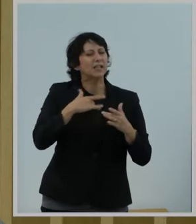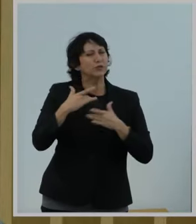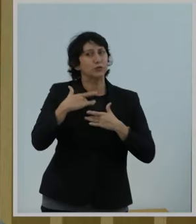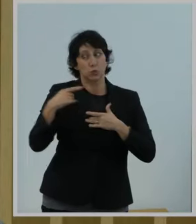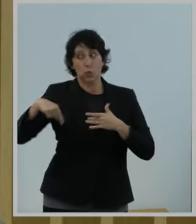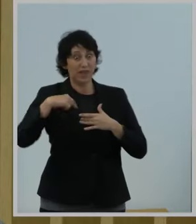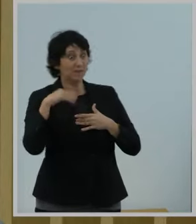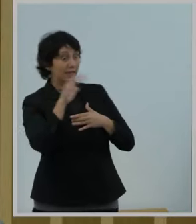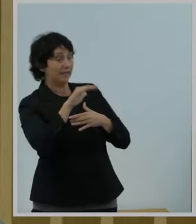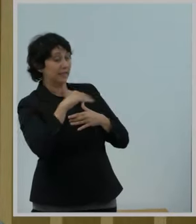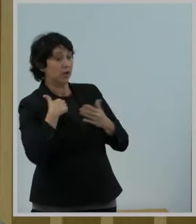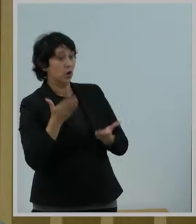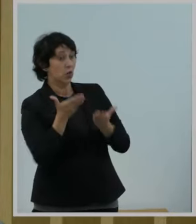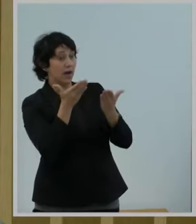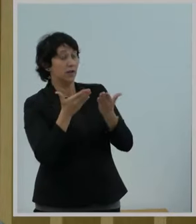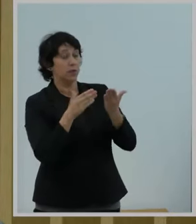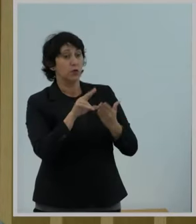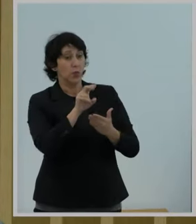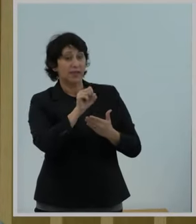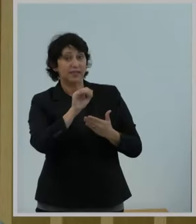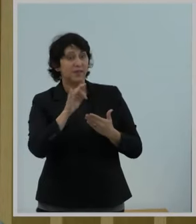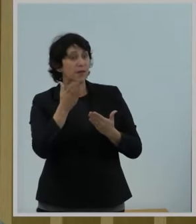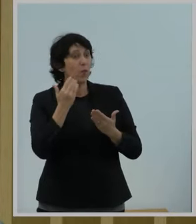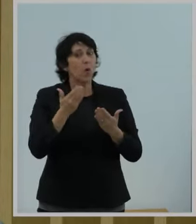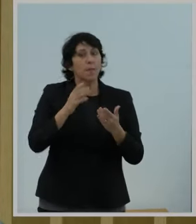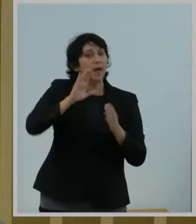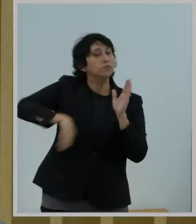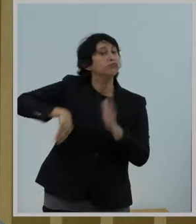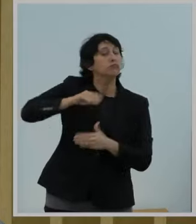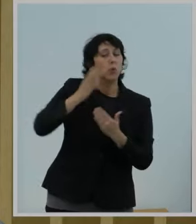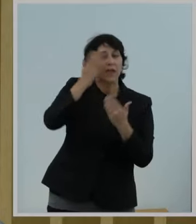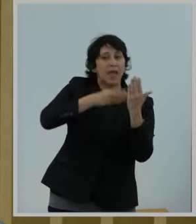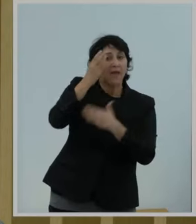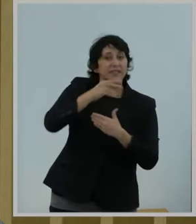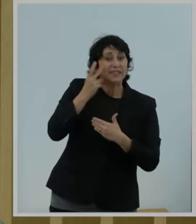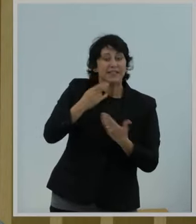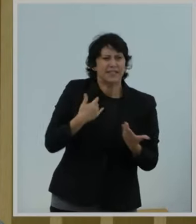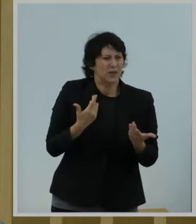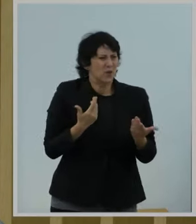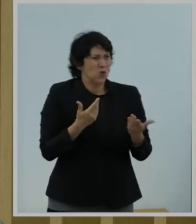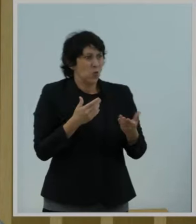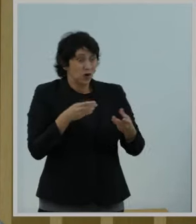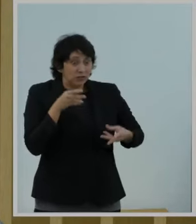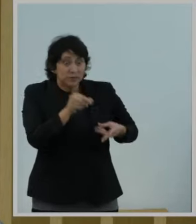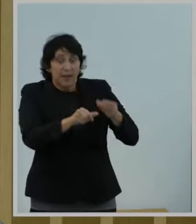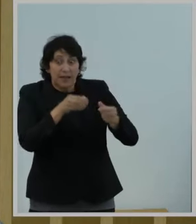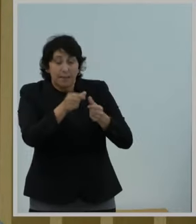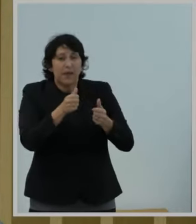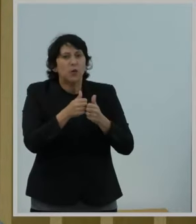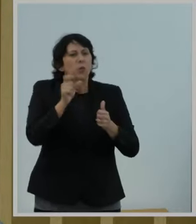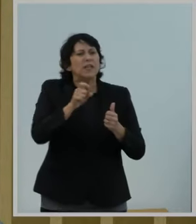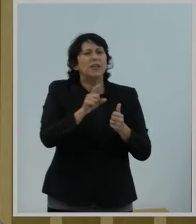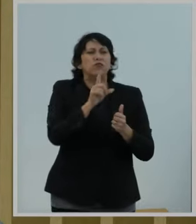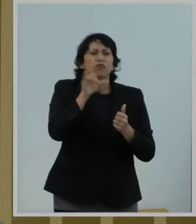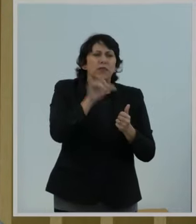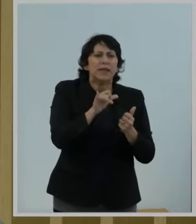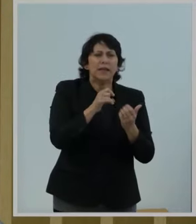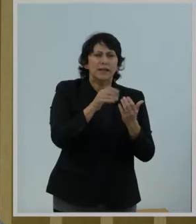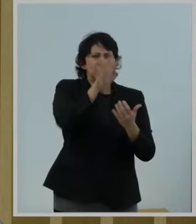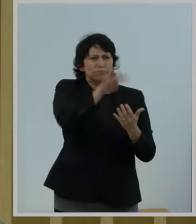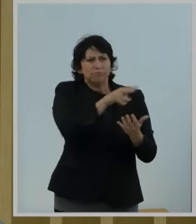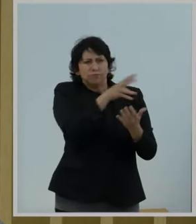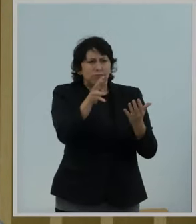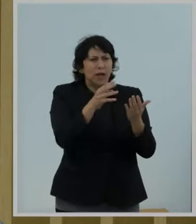raising with respect to USF. We can't continue to spend other people's money in this way without a real conversation